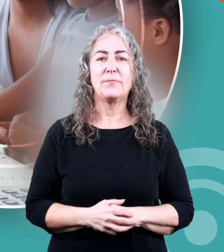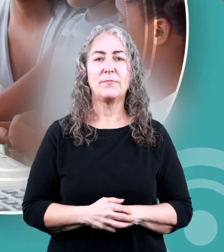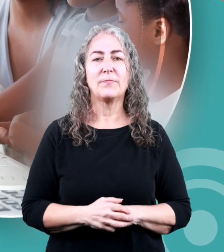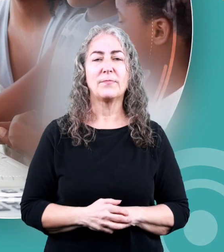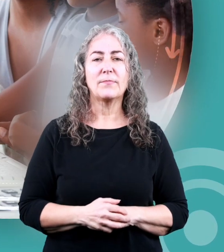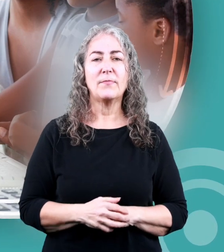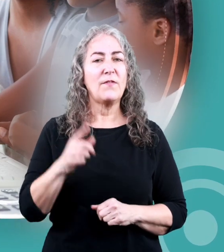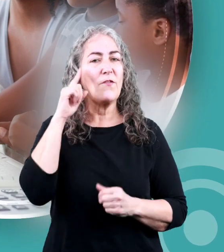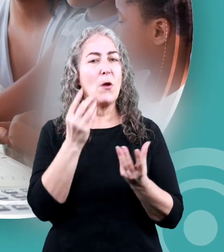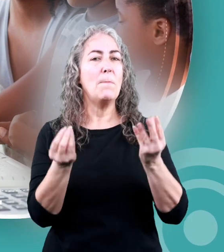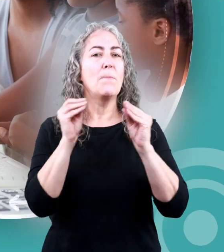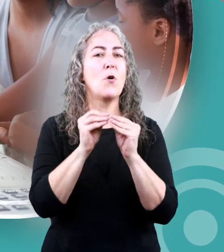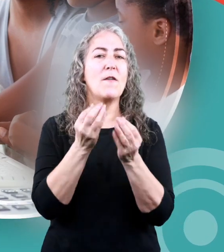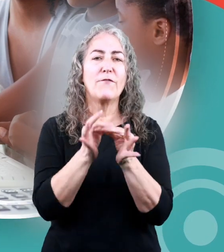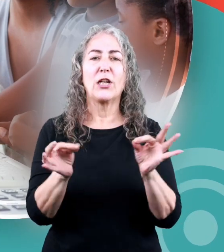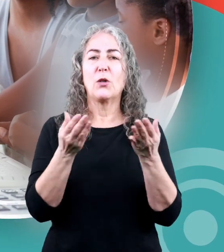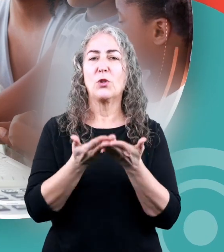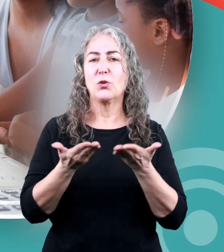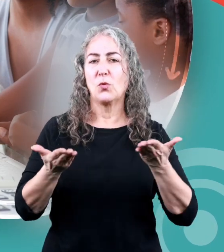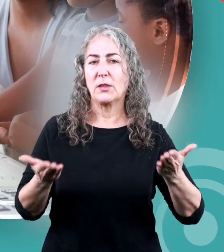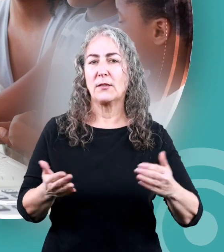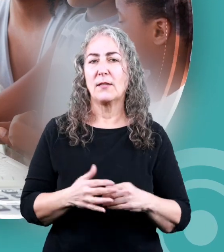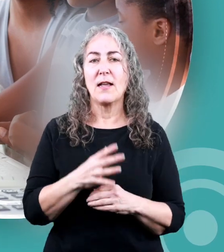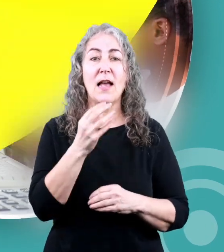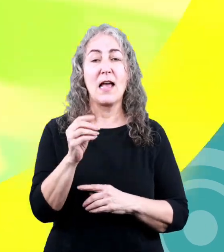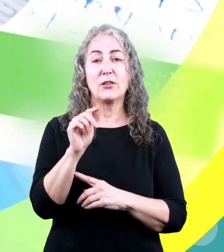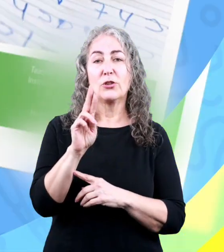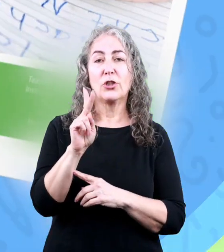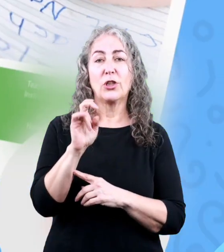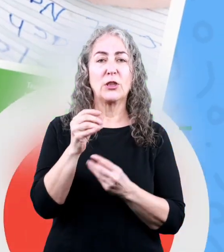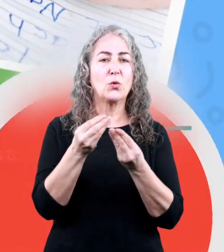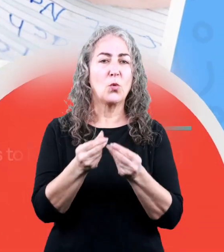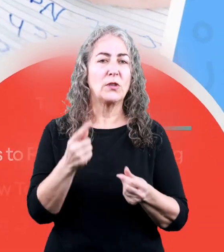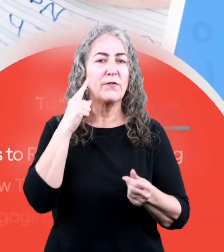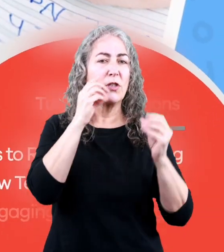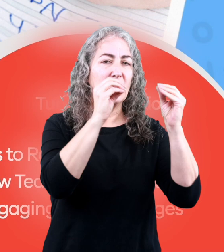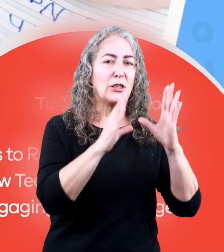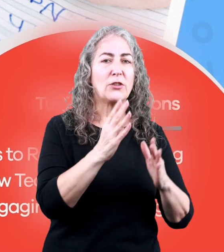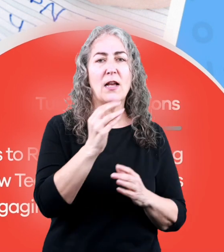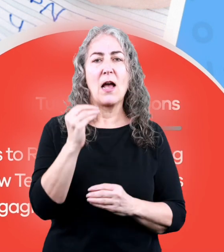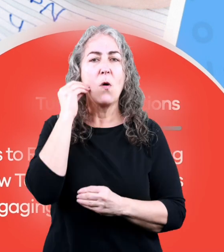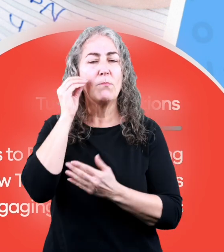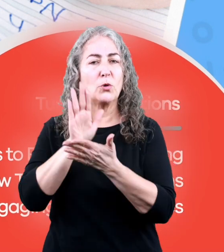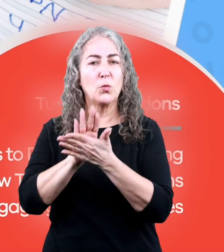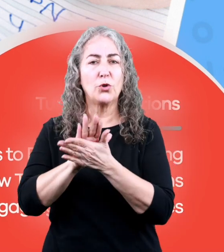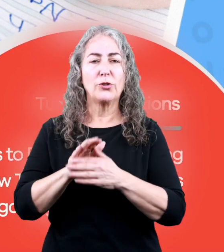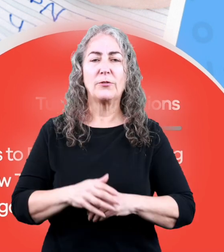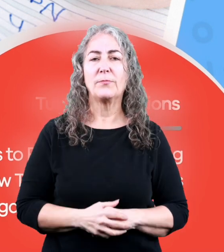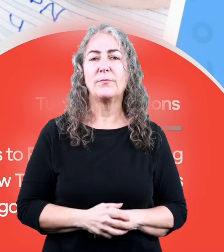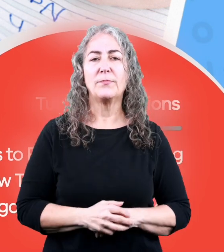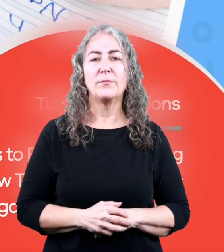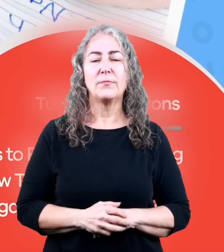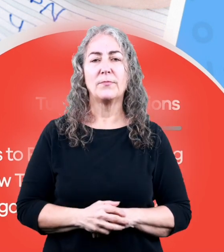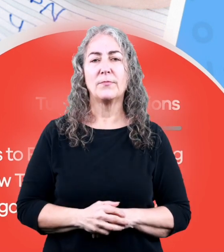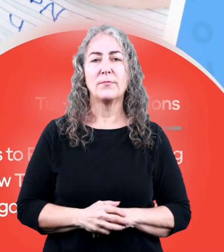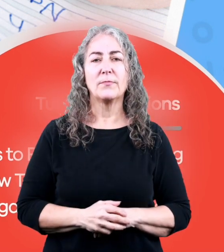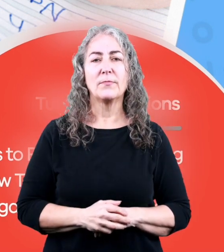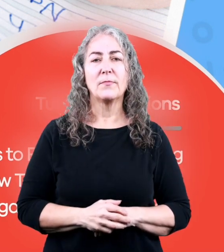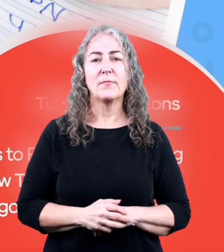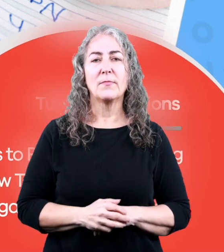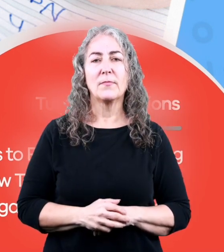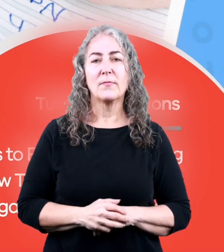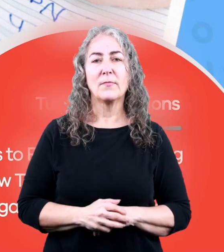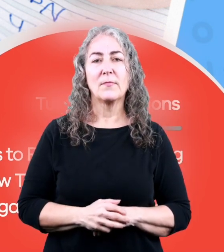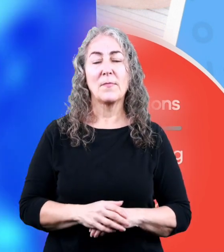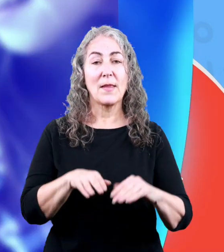.org for thousands of free resources and turnkey solutions for teachers and homeschoolers.